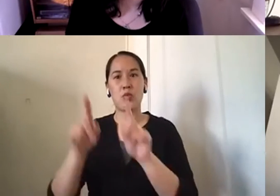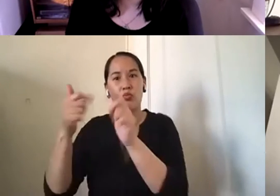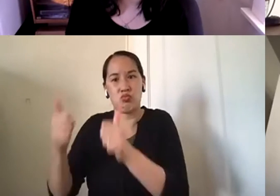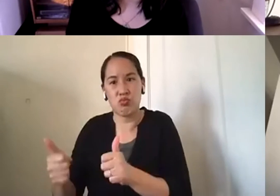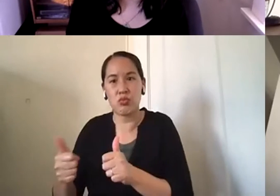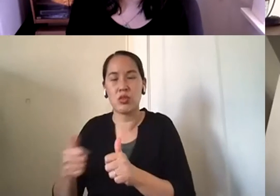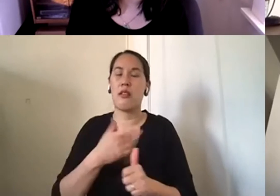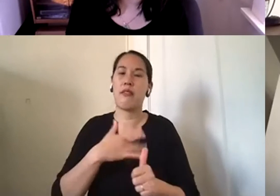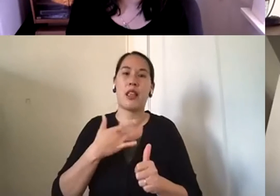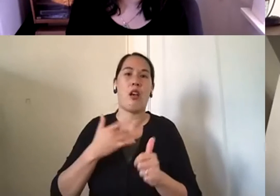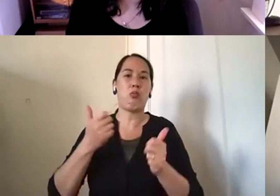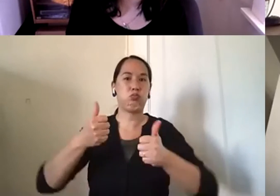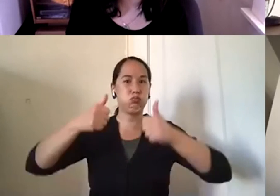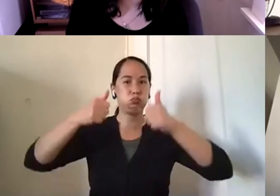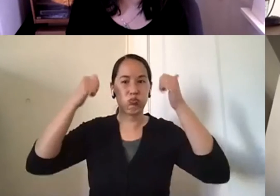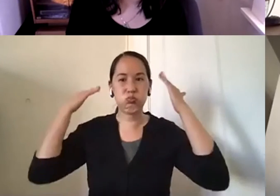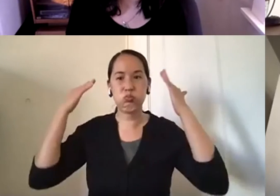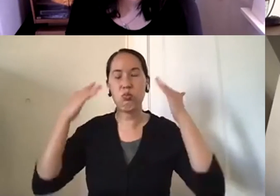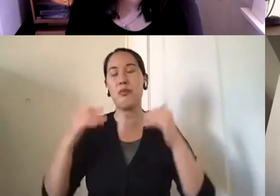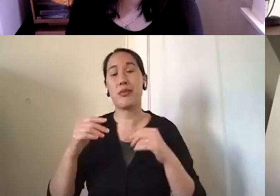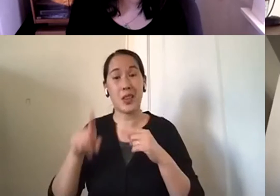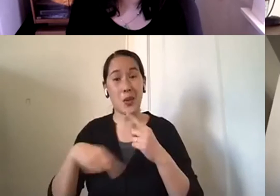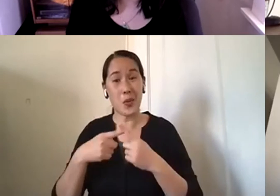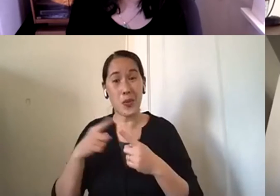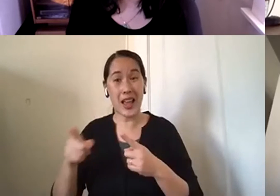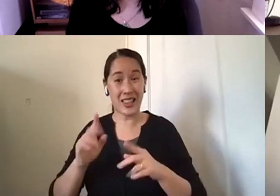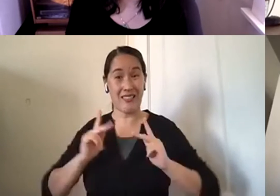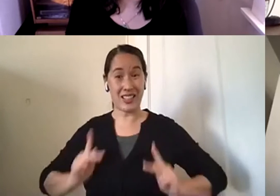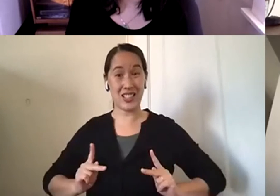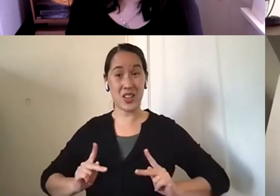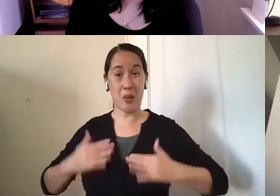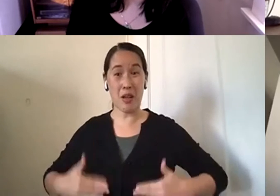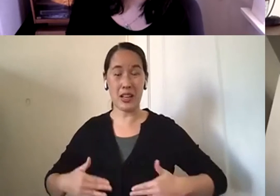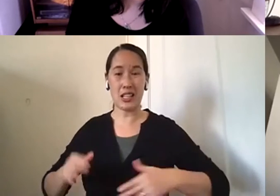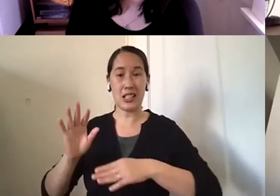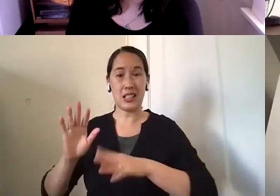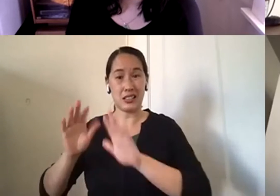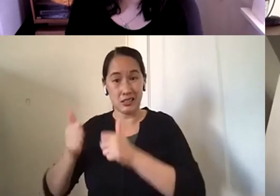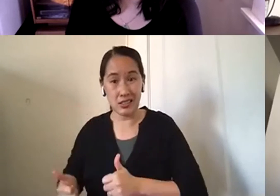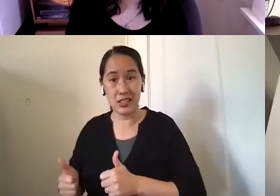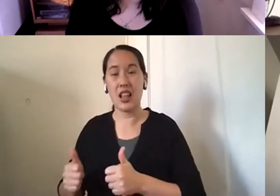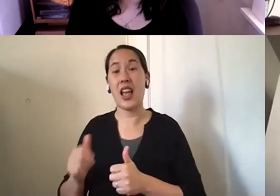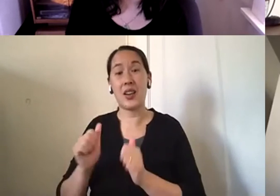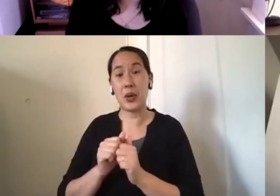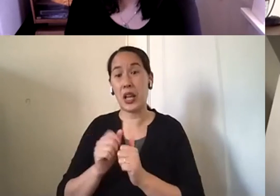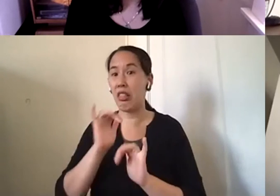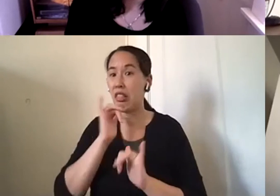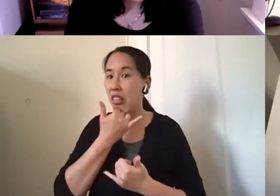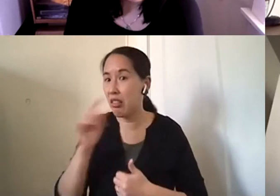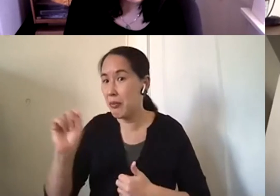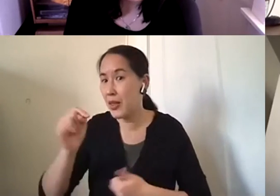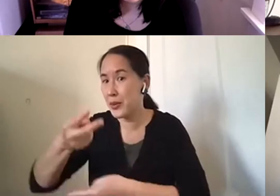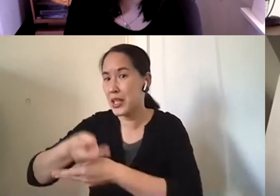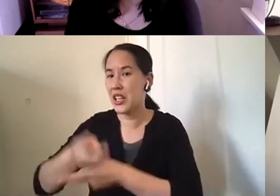progress and especially with the functional decline, physical decline, um, and with the incontinence care, can seem very, it can be very